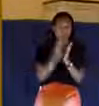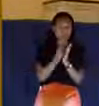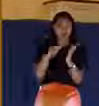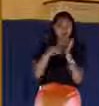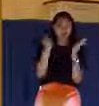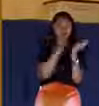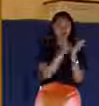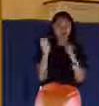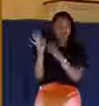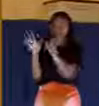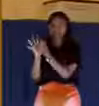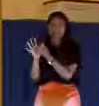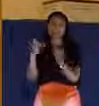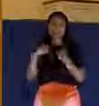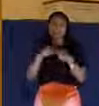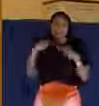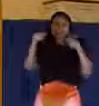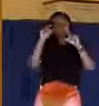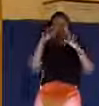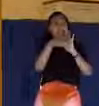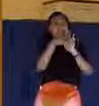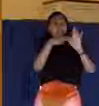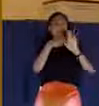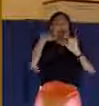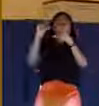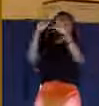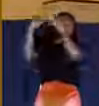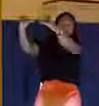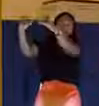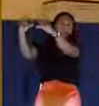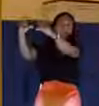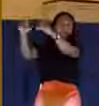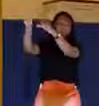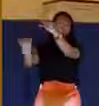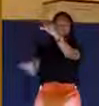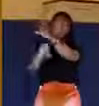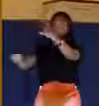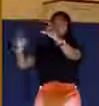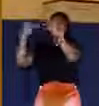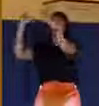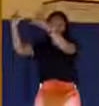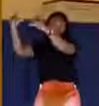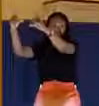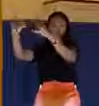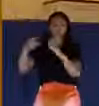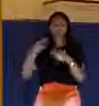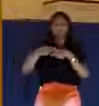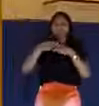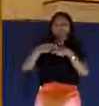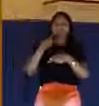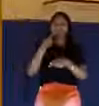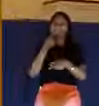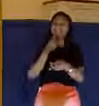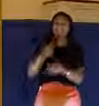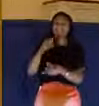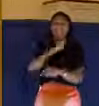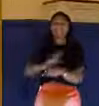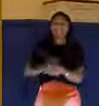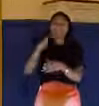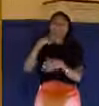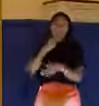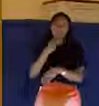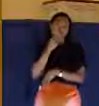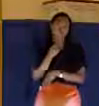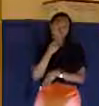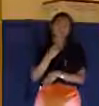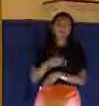accusation was written over the king of the Jews. And with him, they crucified two thieves, the